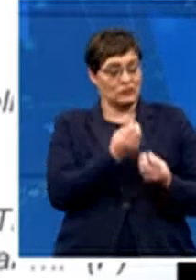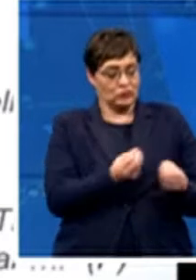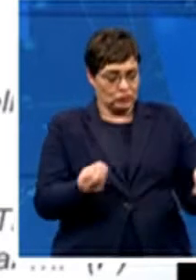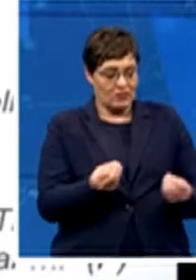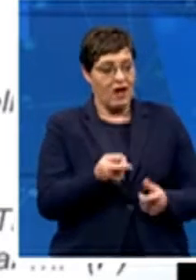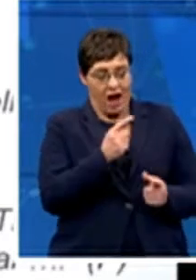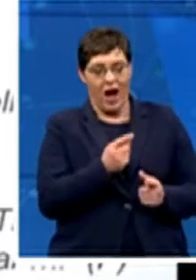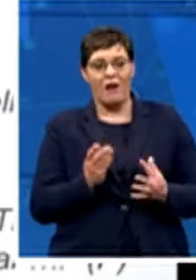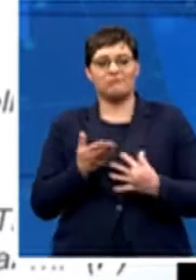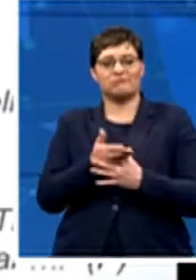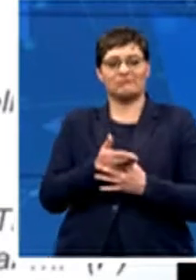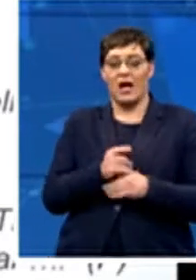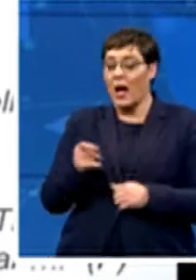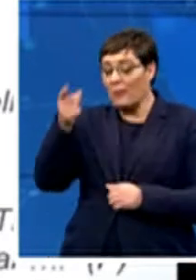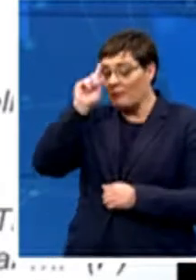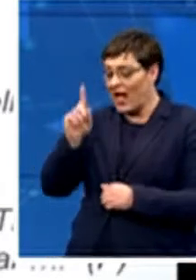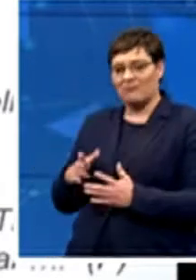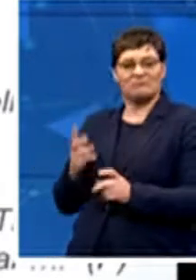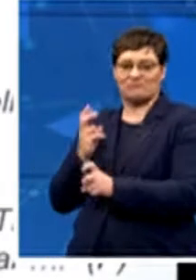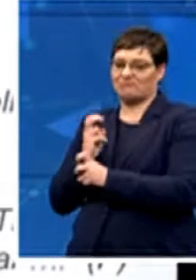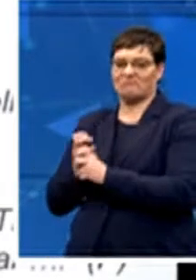cricketers, just from an exposure point of view.